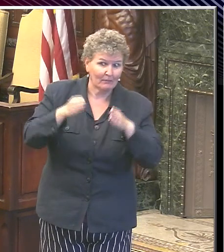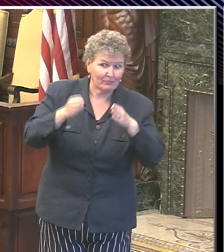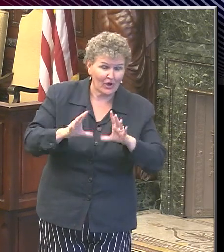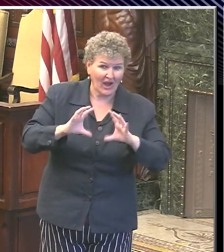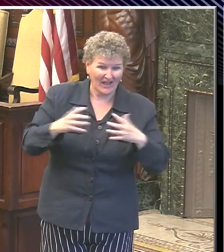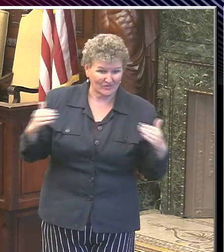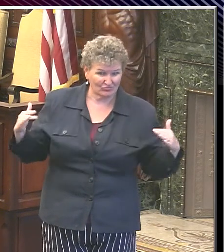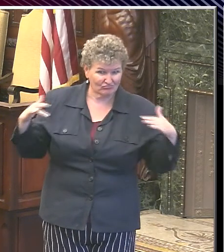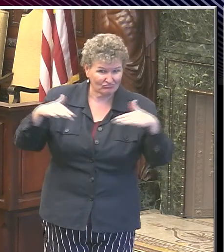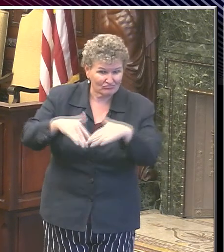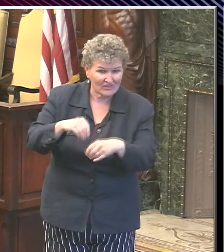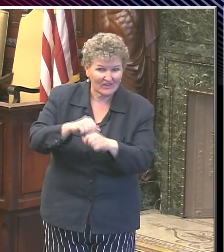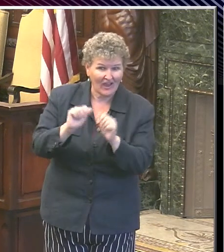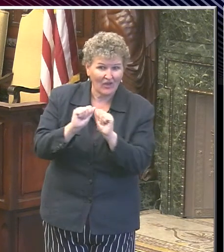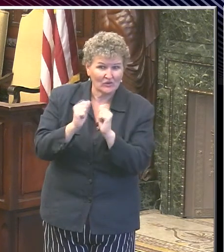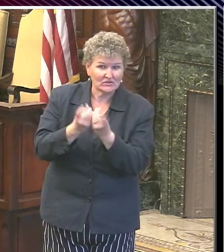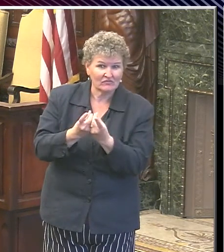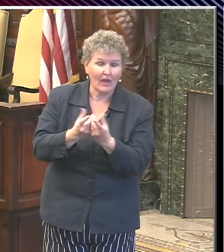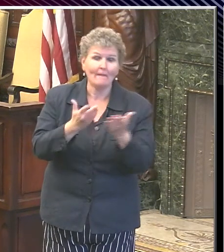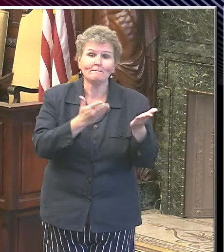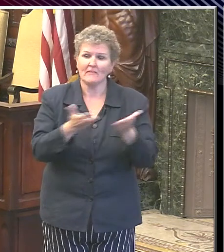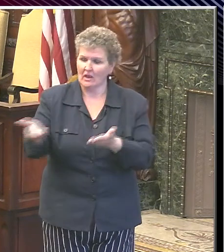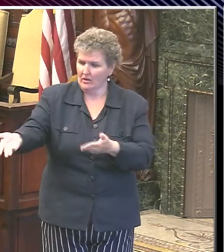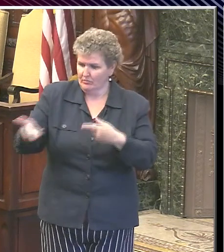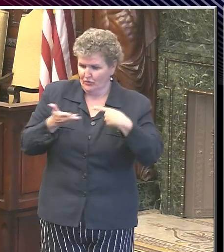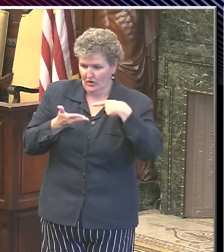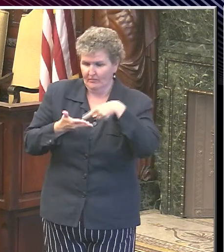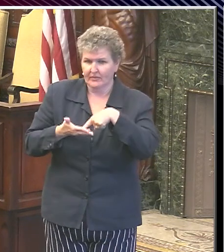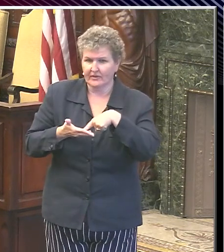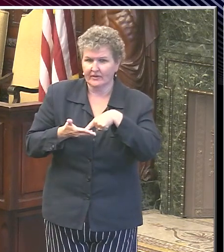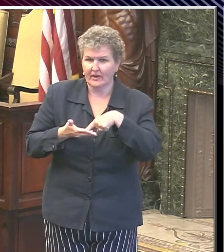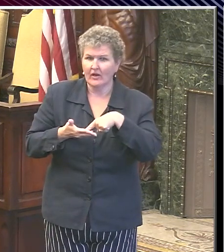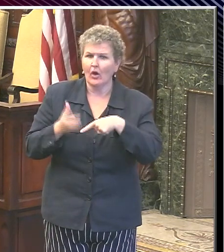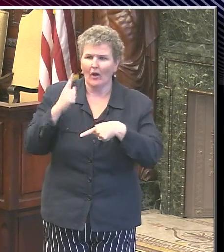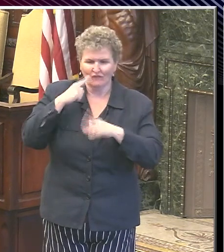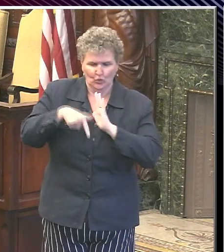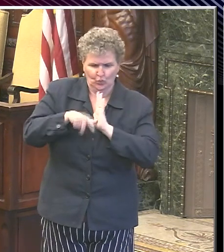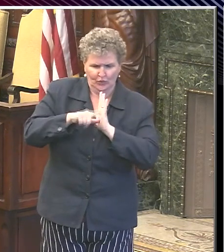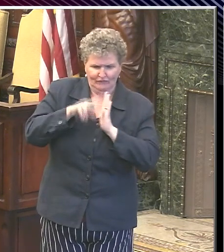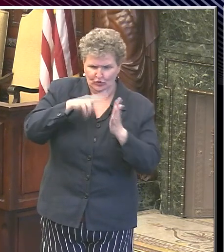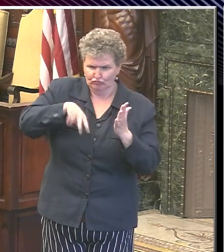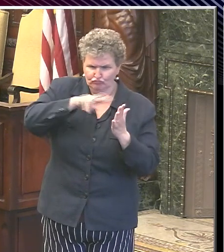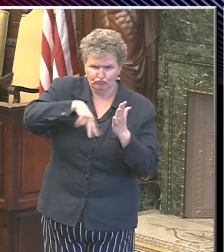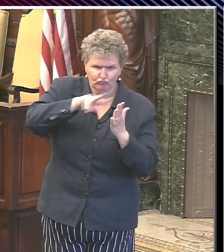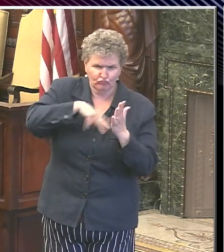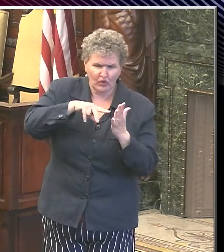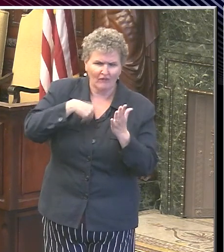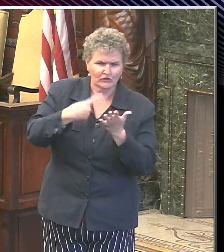So we have received their plan. We're in the process of reviewing that plan. And we will be talking to them about it.